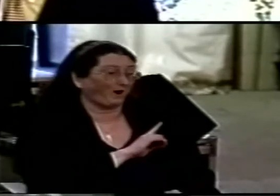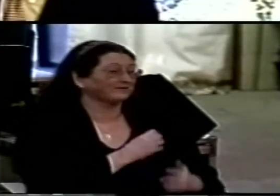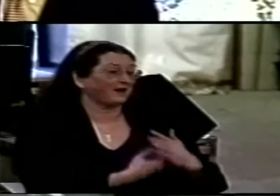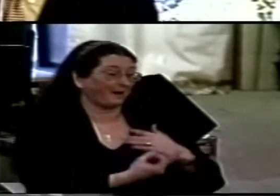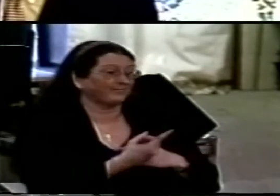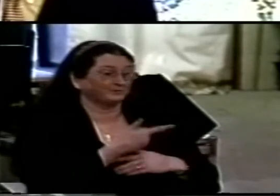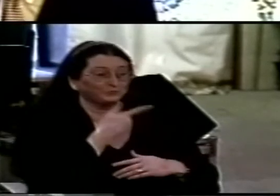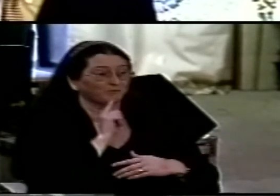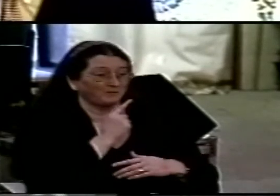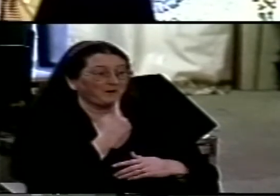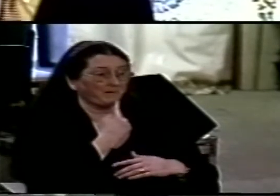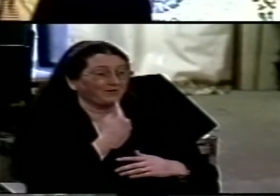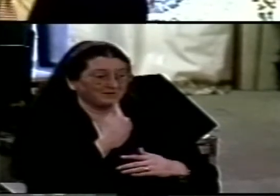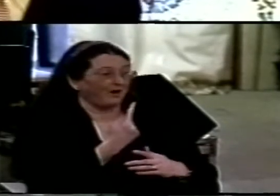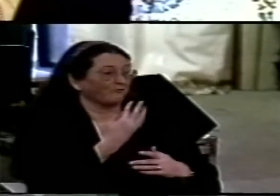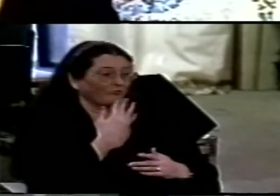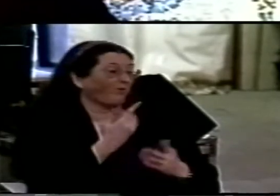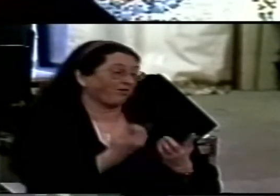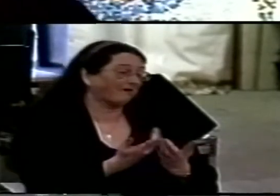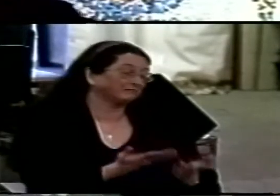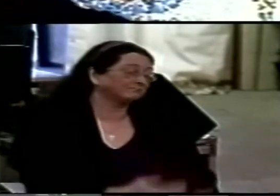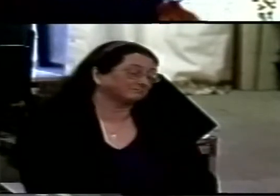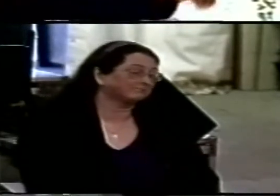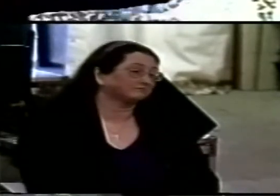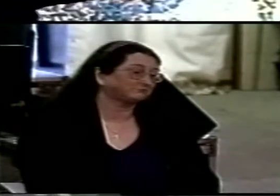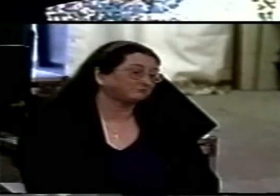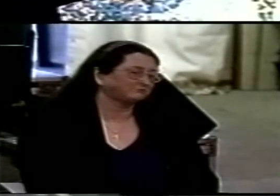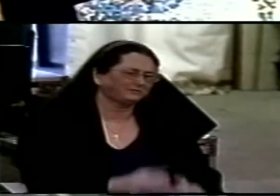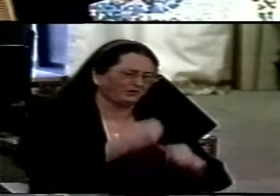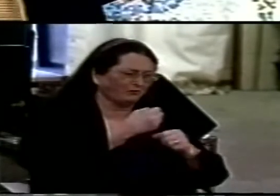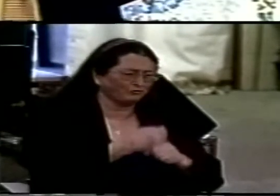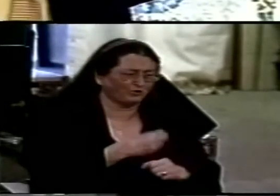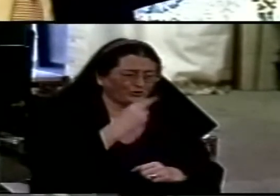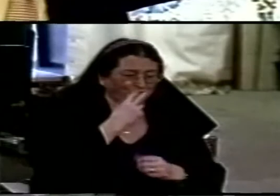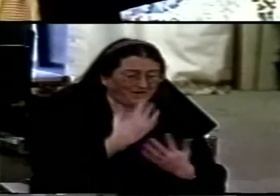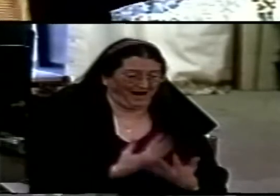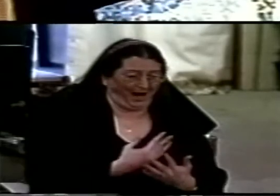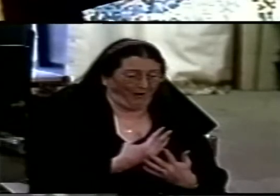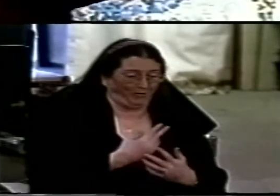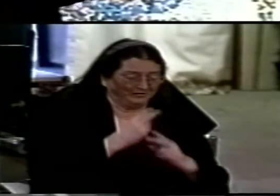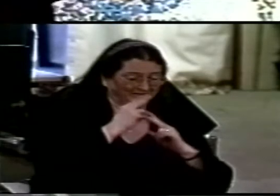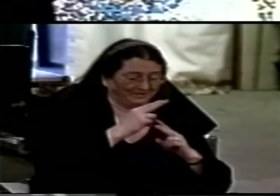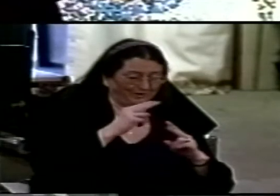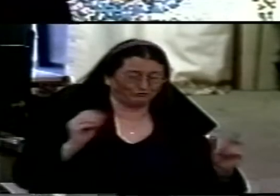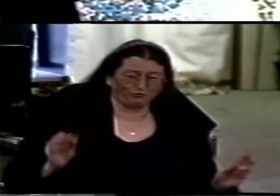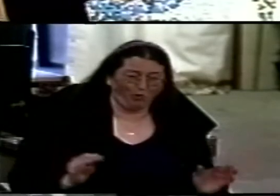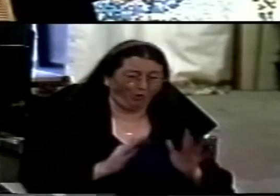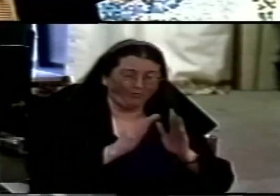truth of the matter and the church is no longer seen as a glorious church